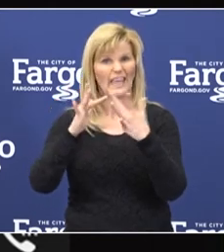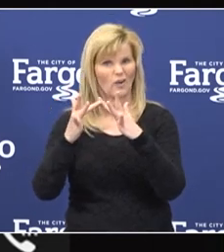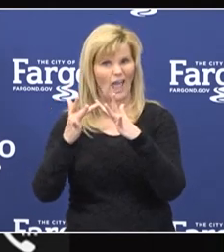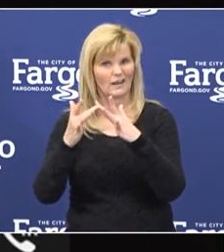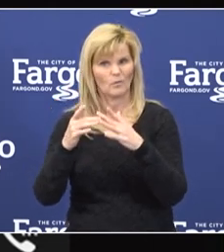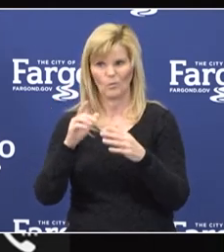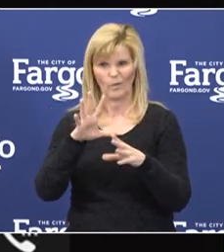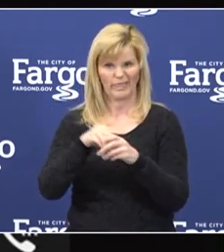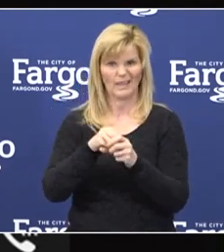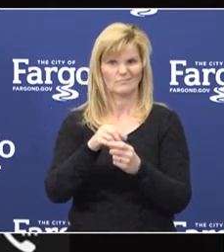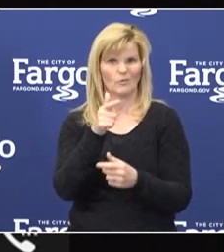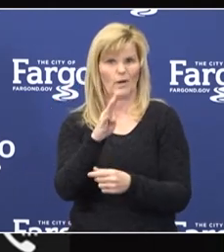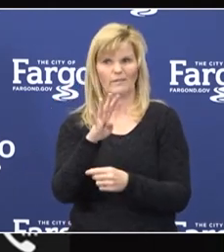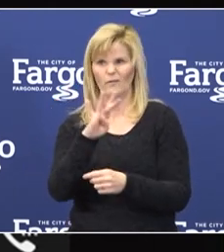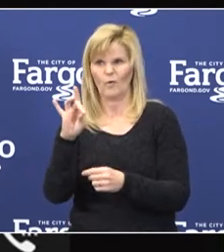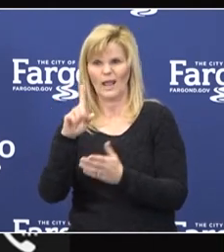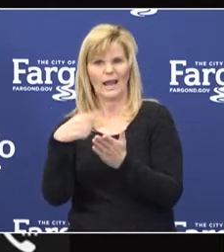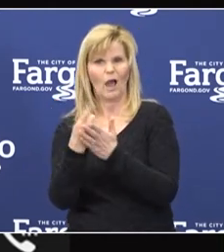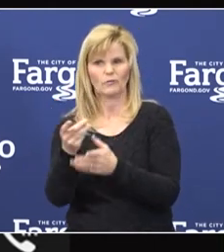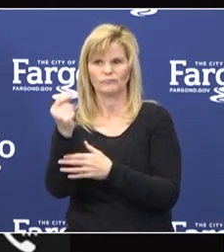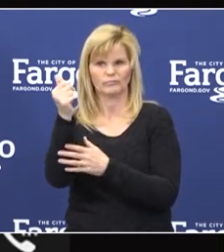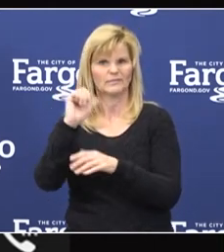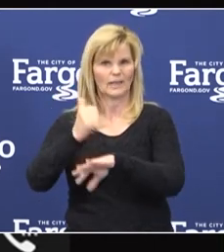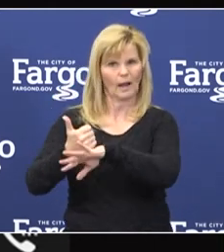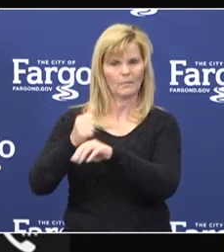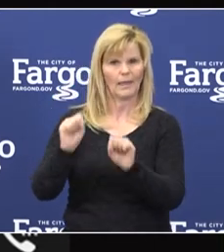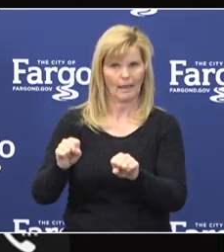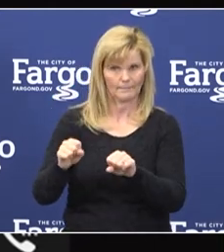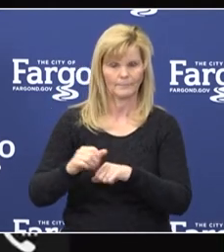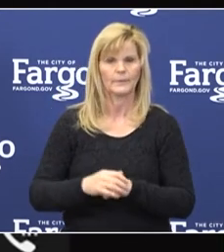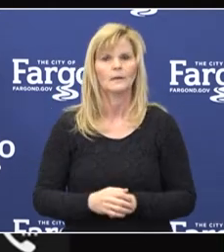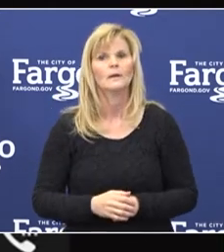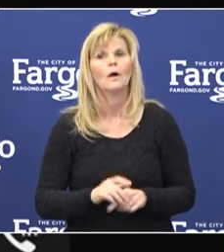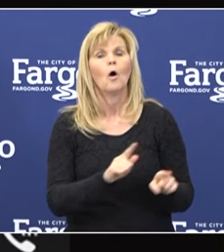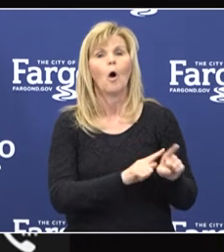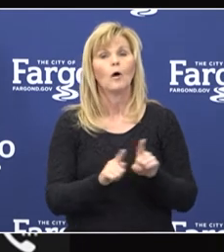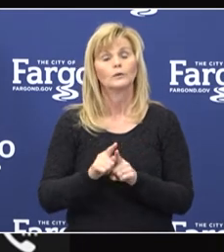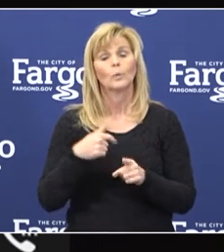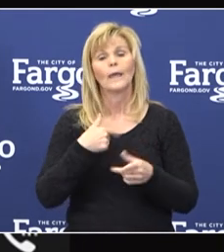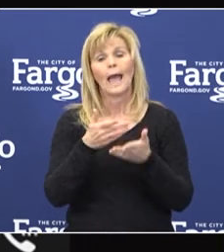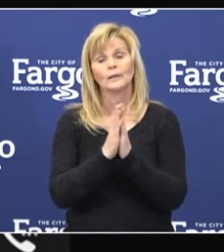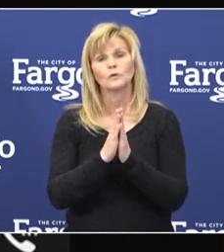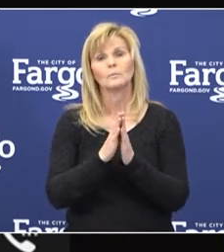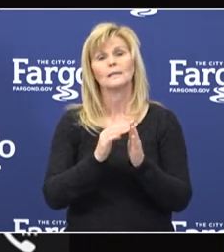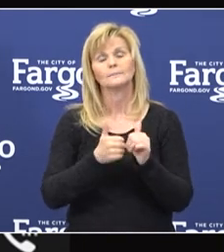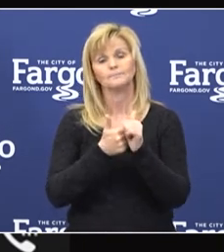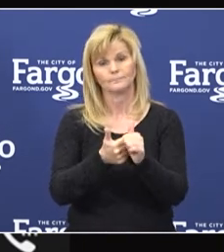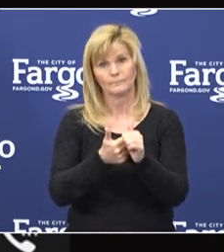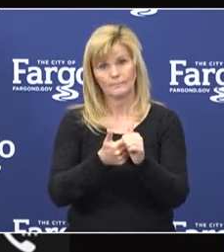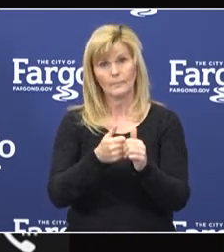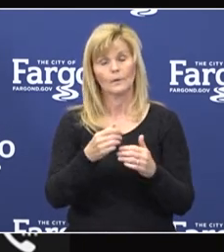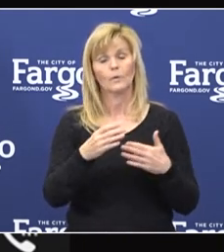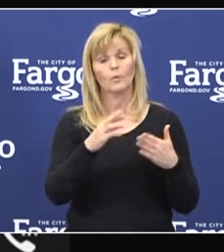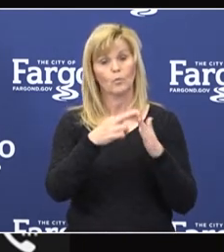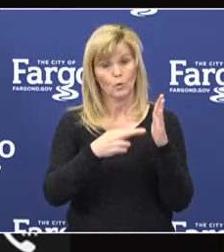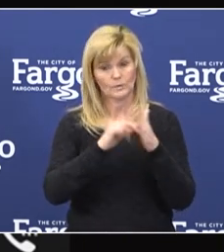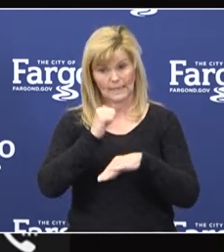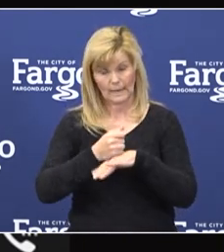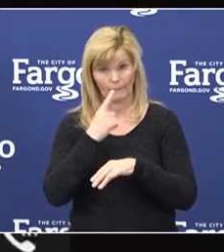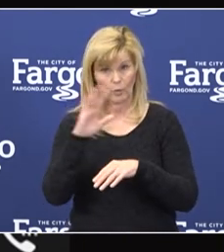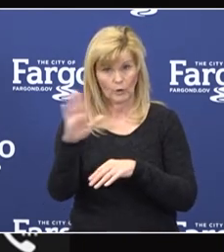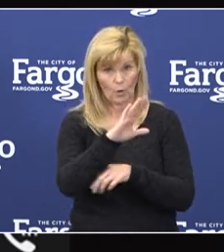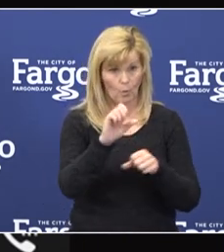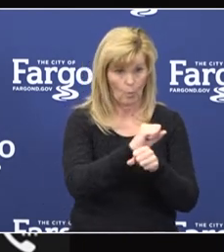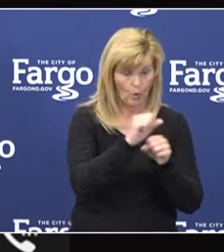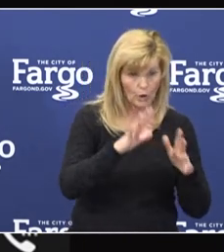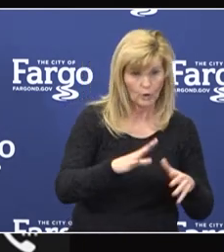An additional appeal to the business community is please continue to follow the guidelines set forth to protect your employees and your